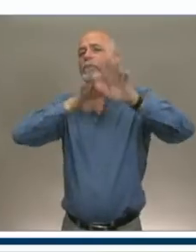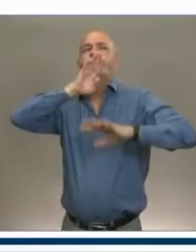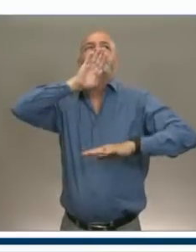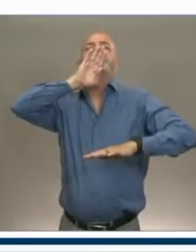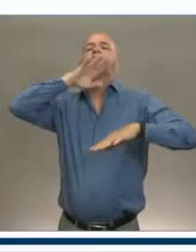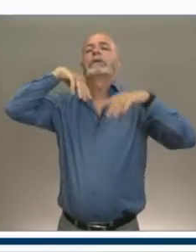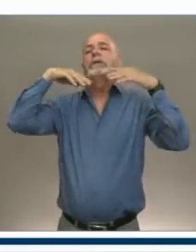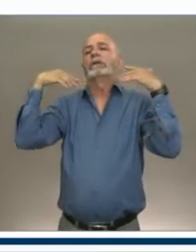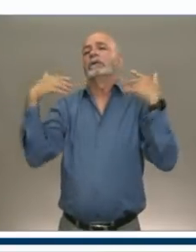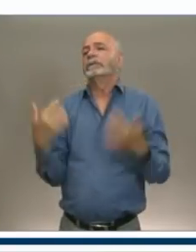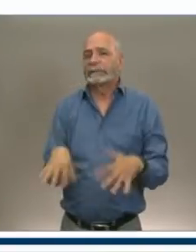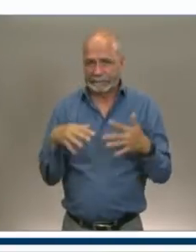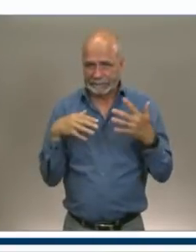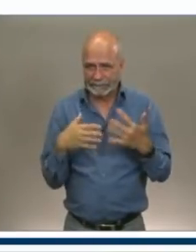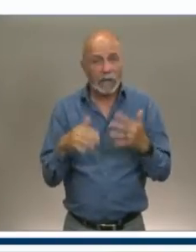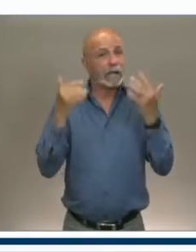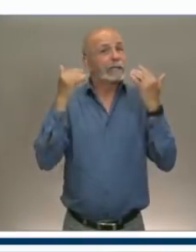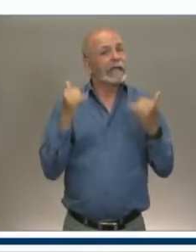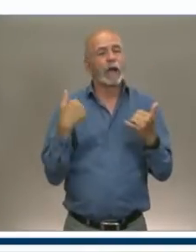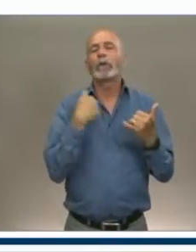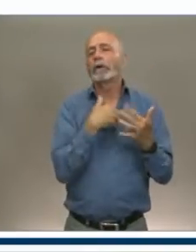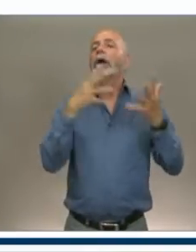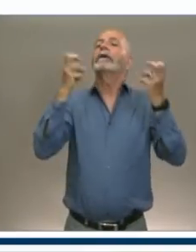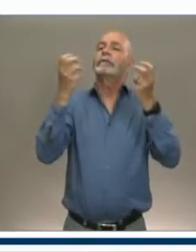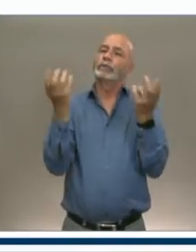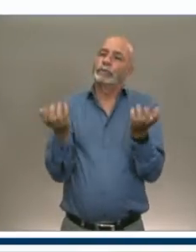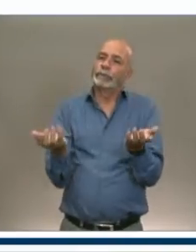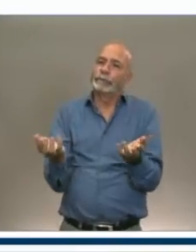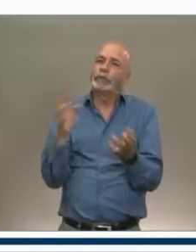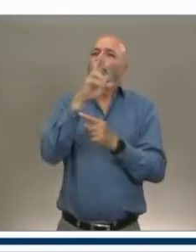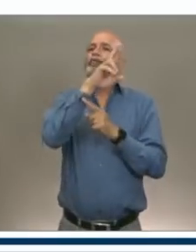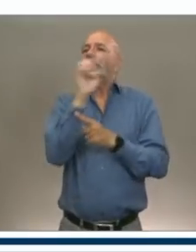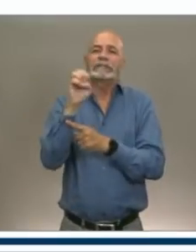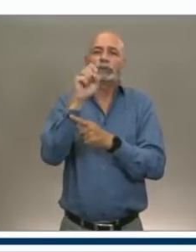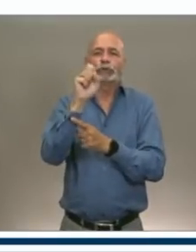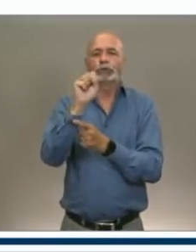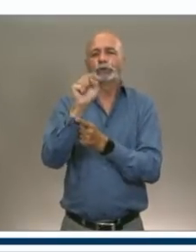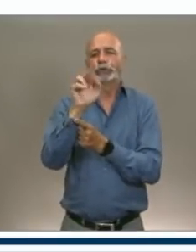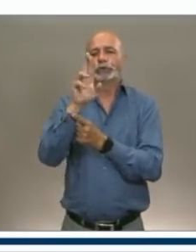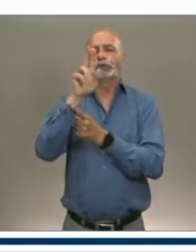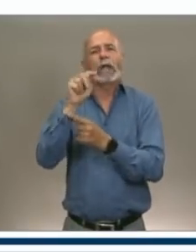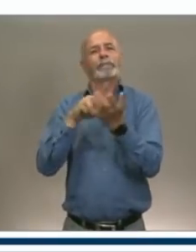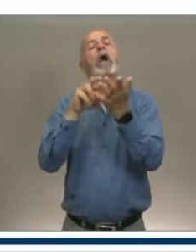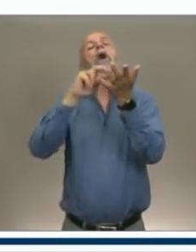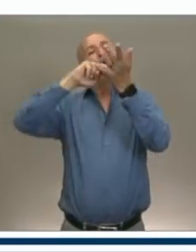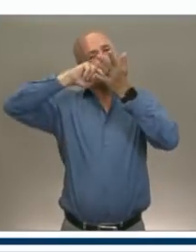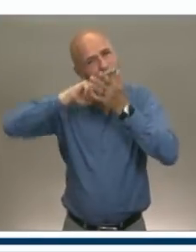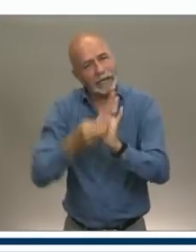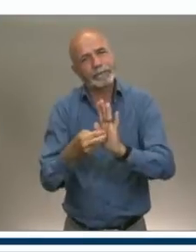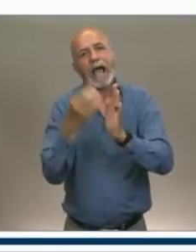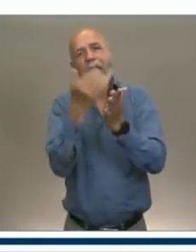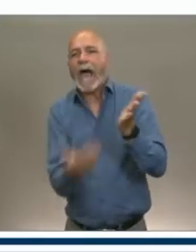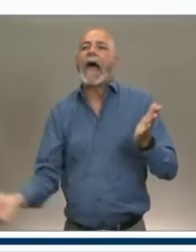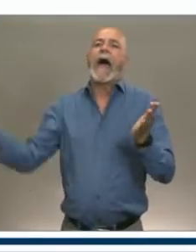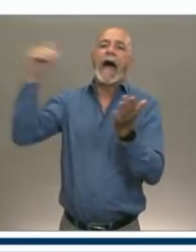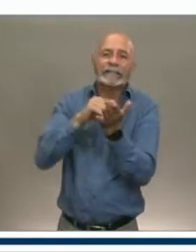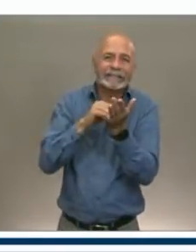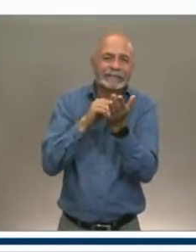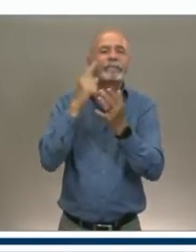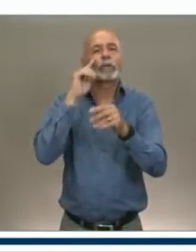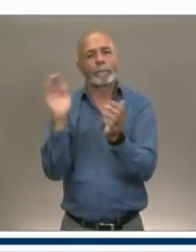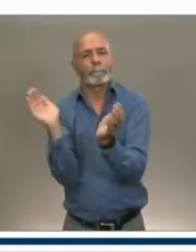we are also introducing the Restart Grant for Small Tourism Operators. This $2 million program